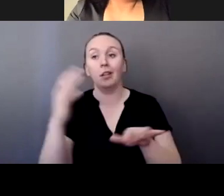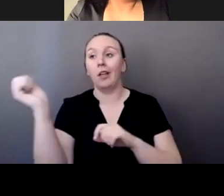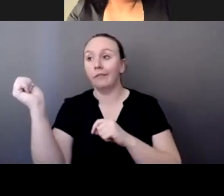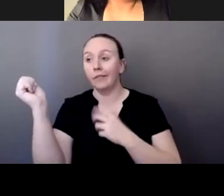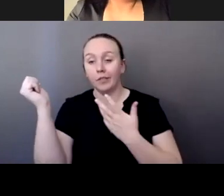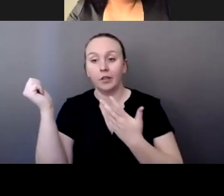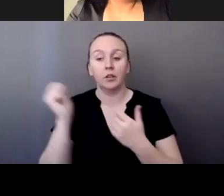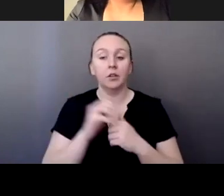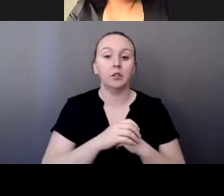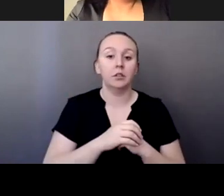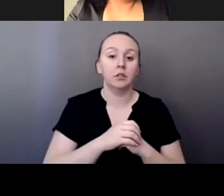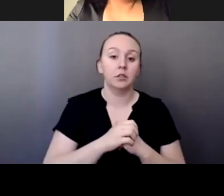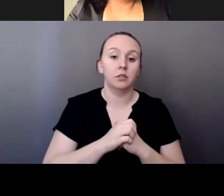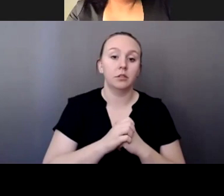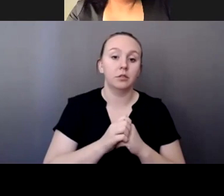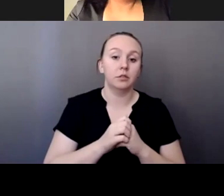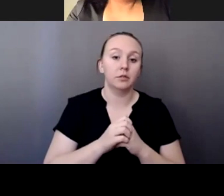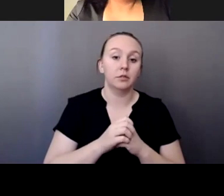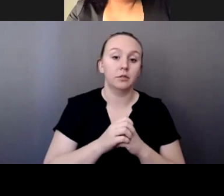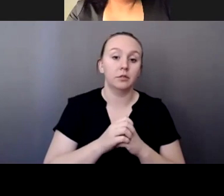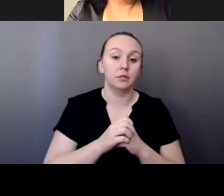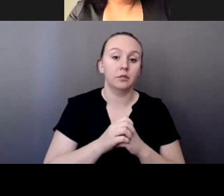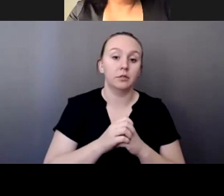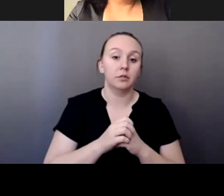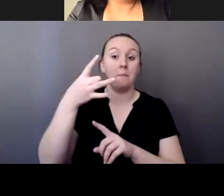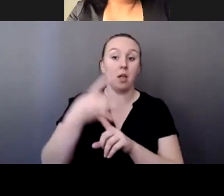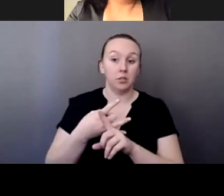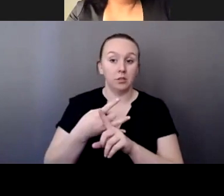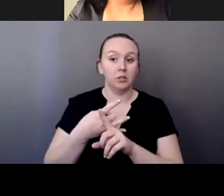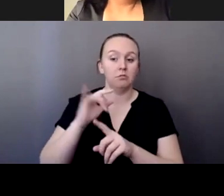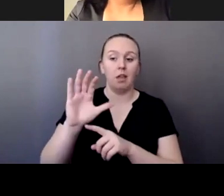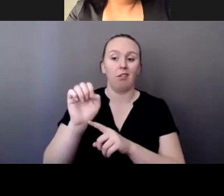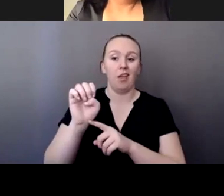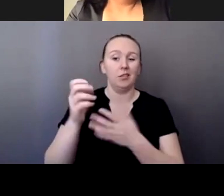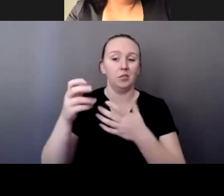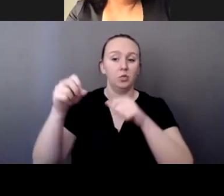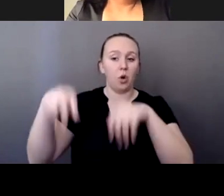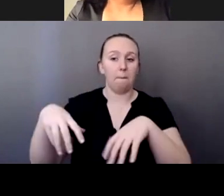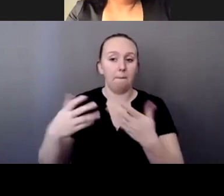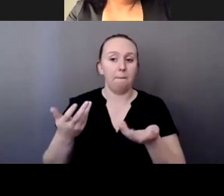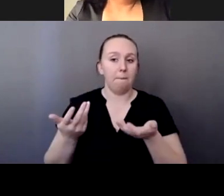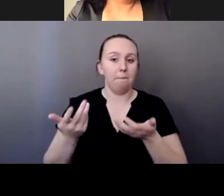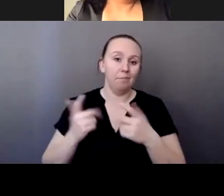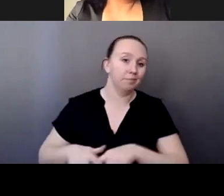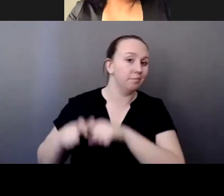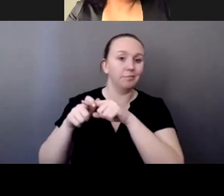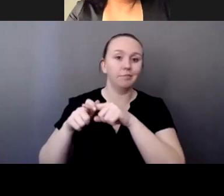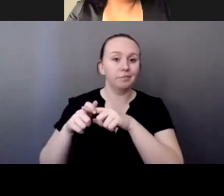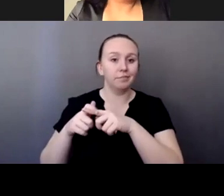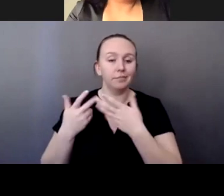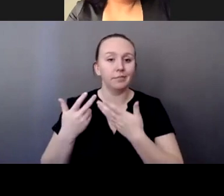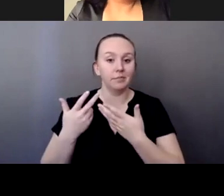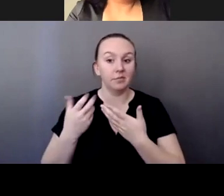about a good eight months, the case was left alone. So, um, so that's kind of